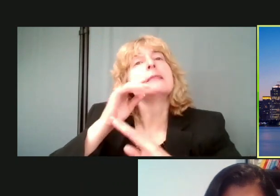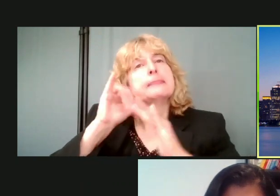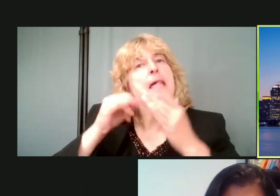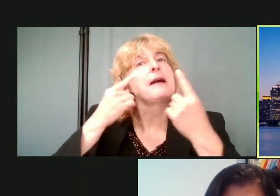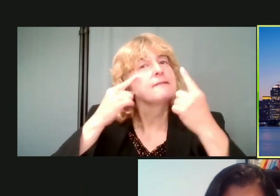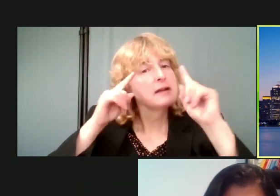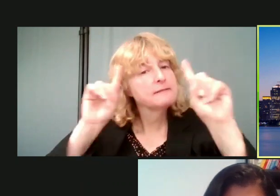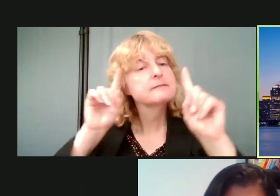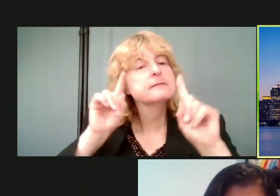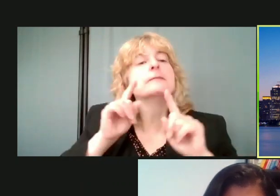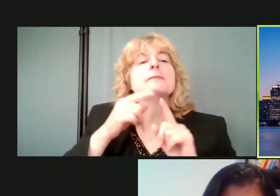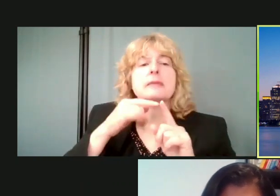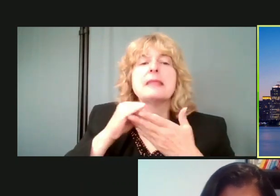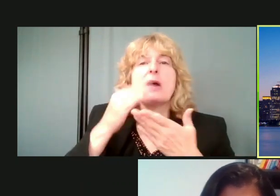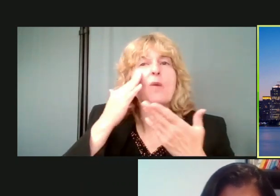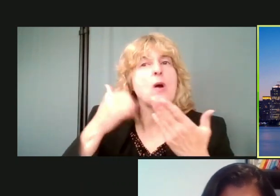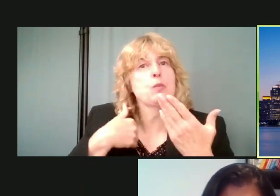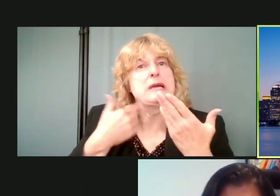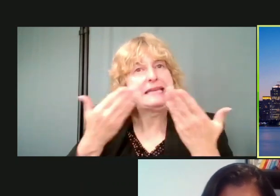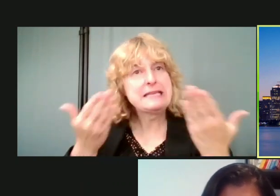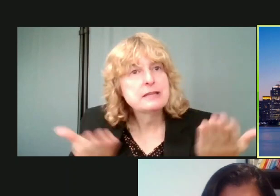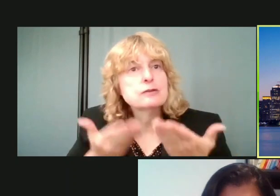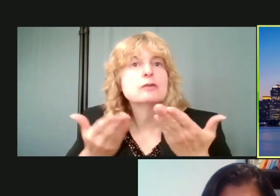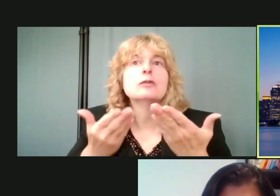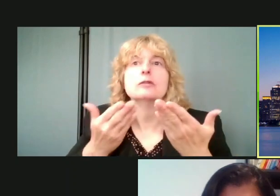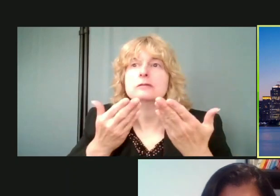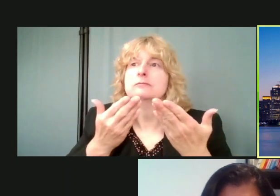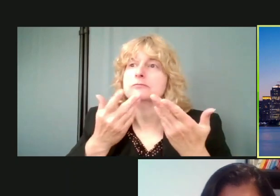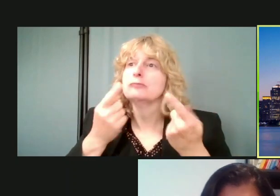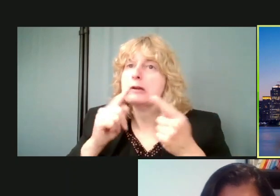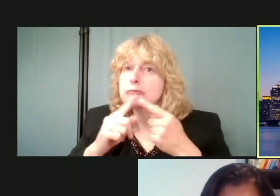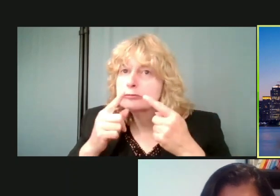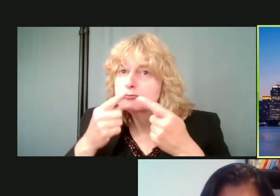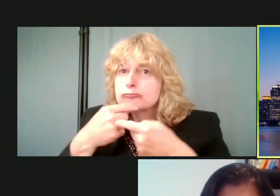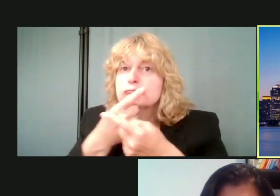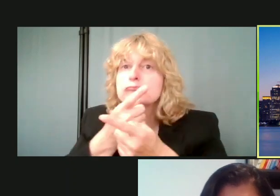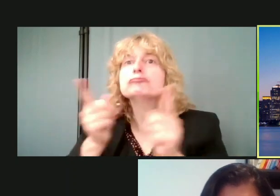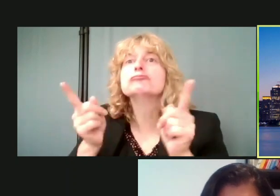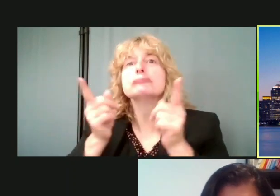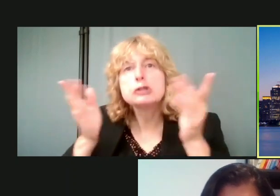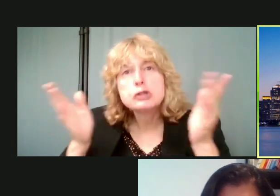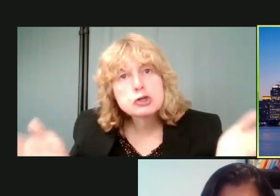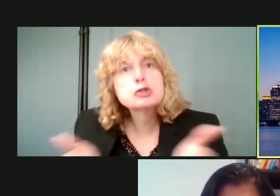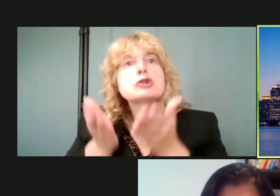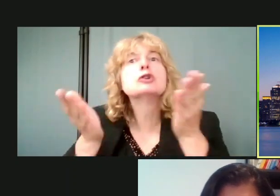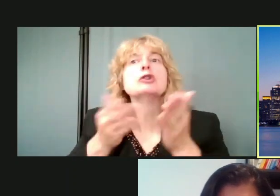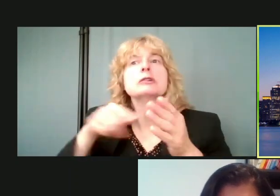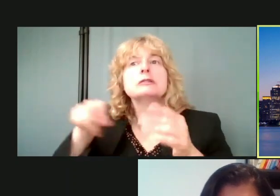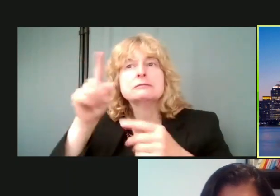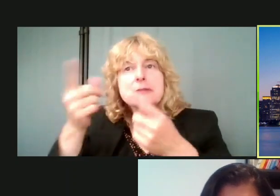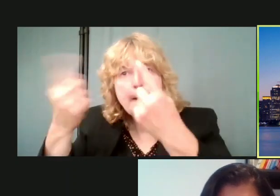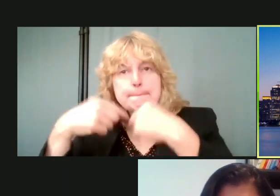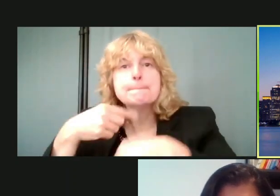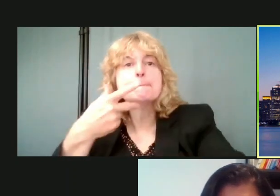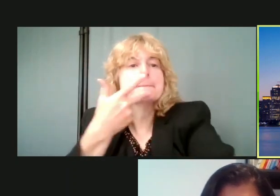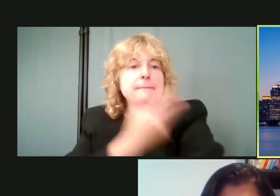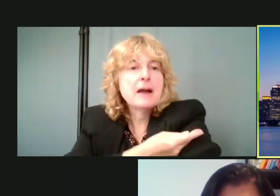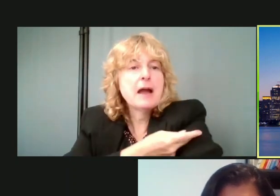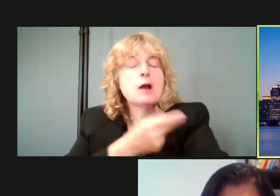with the Detroit Health Department encouraging vaccinations to call the nurses line